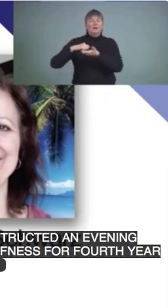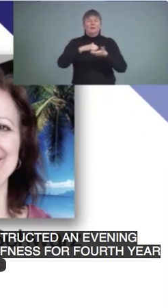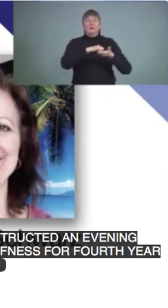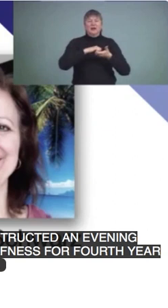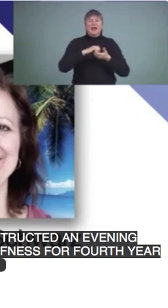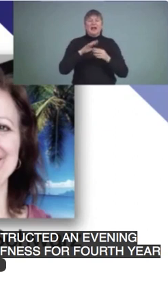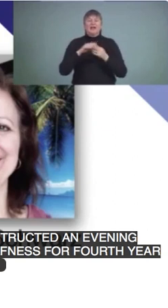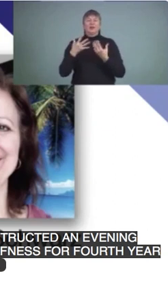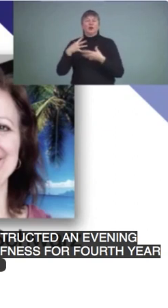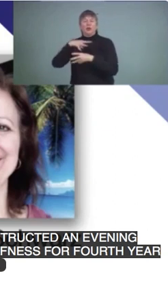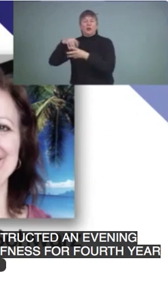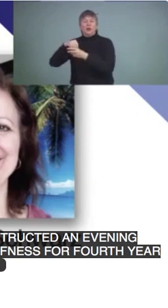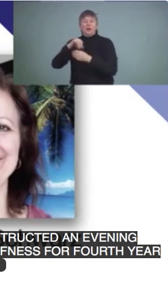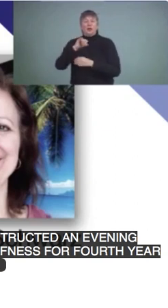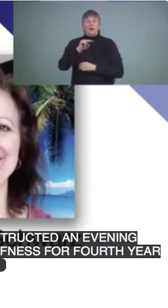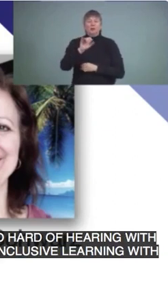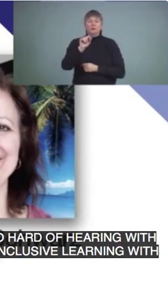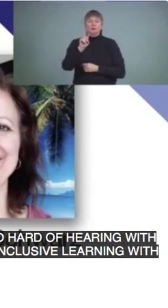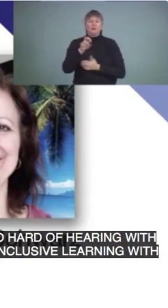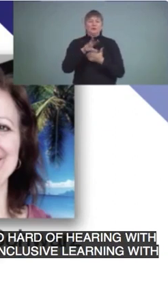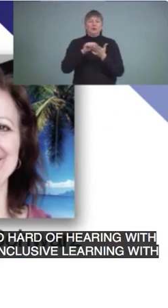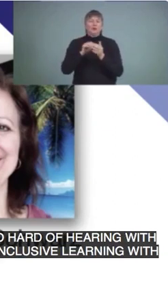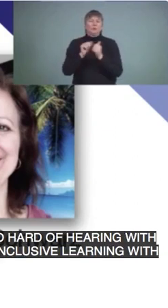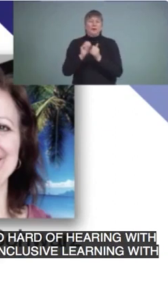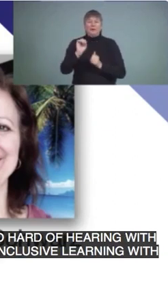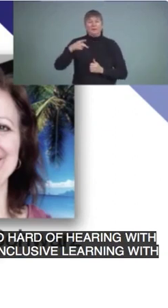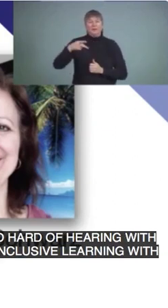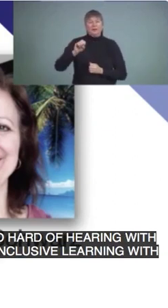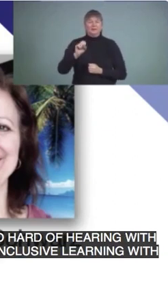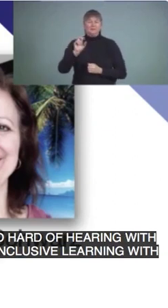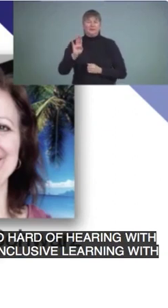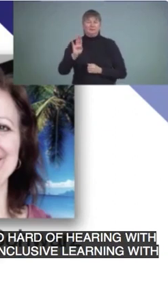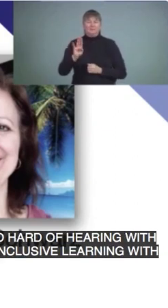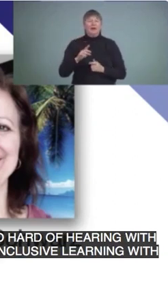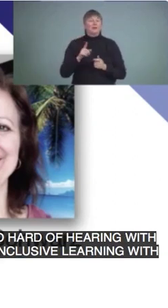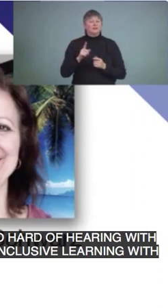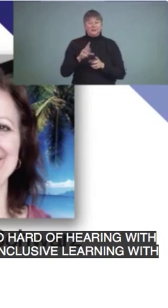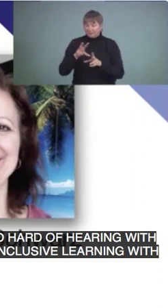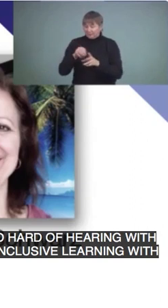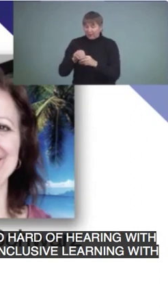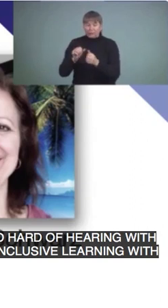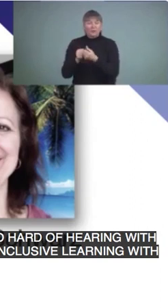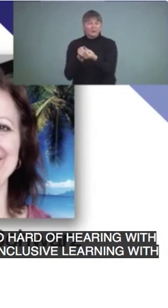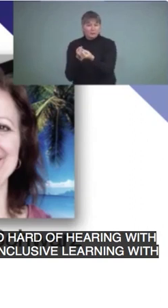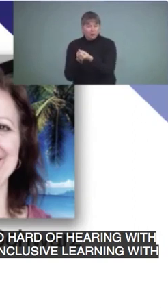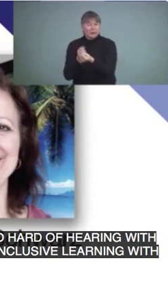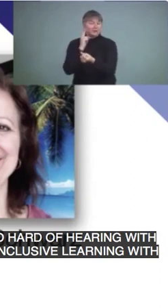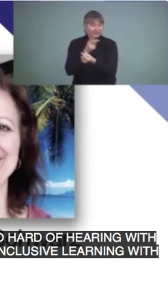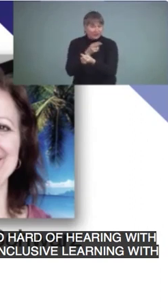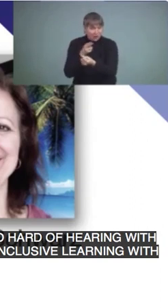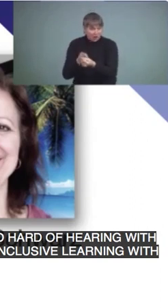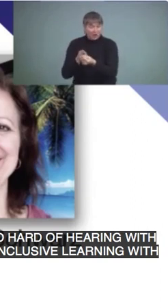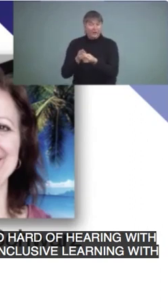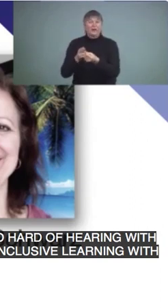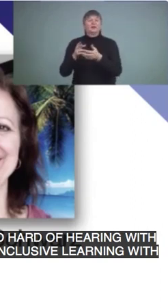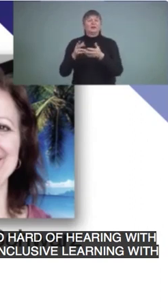Edmonton Public Schools. She has been consulting and supporting students who are deaf and hard of hearing in